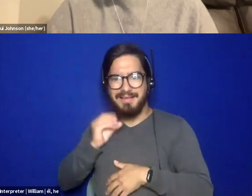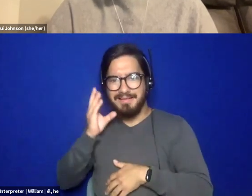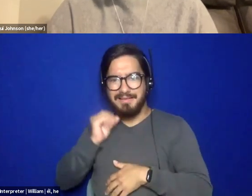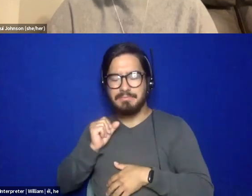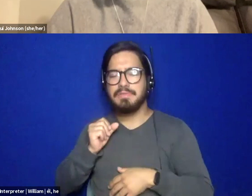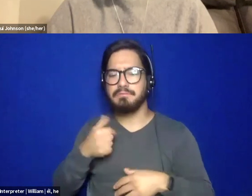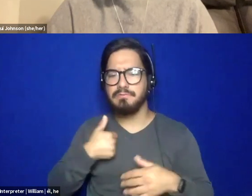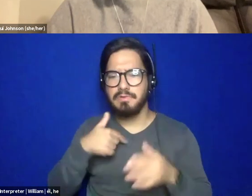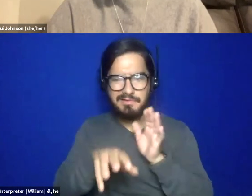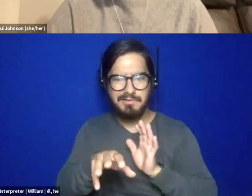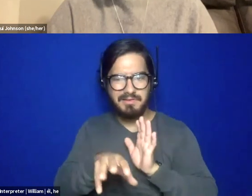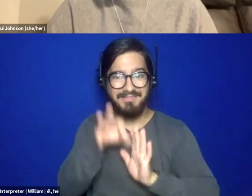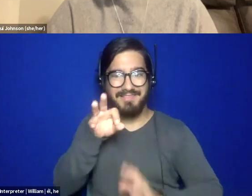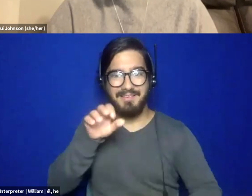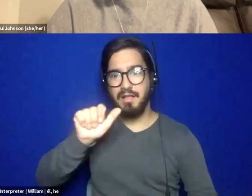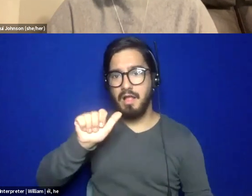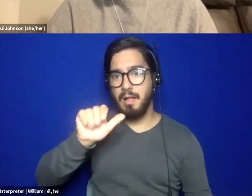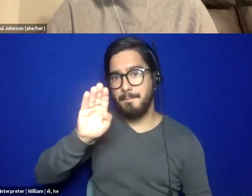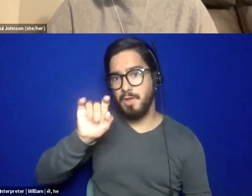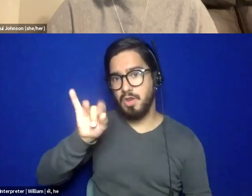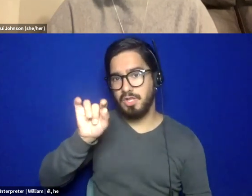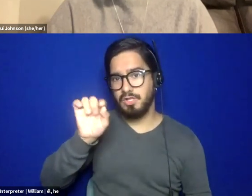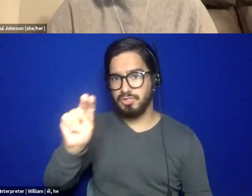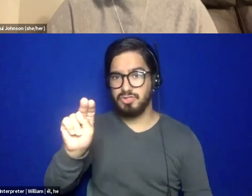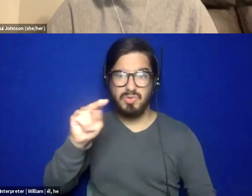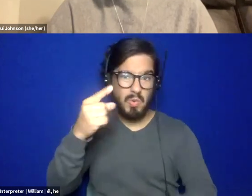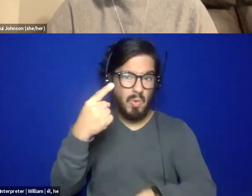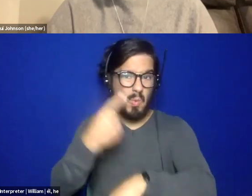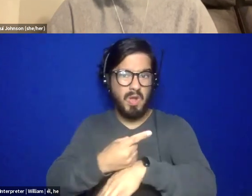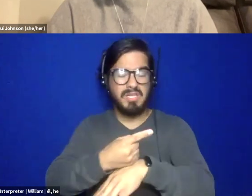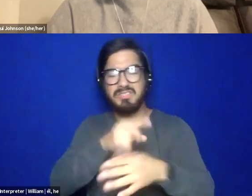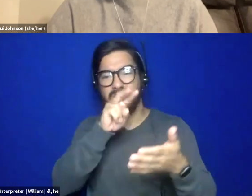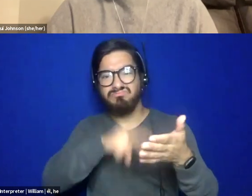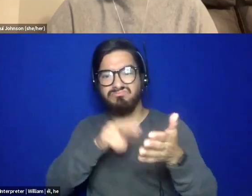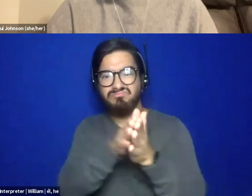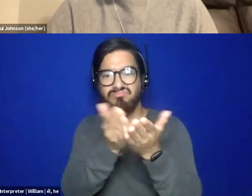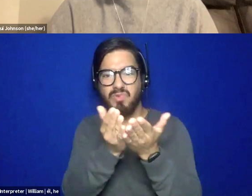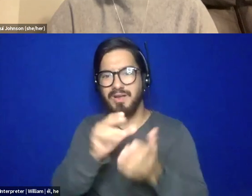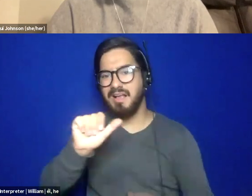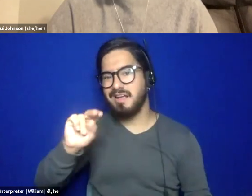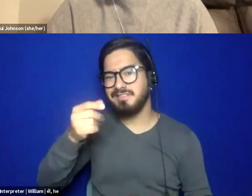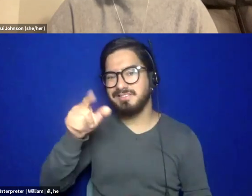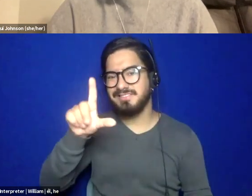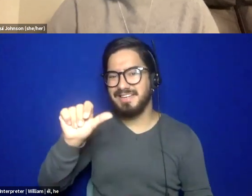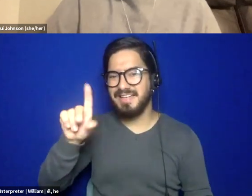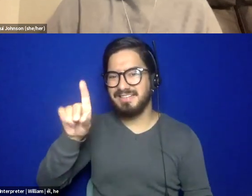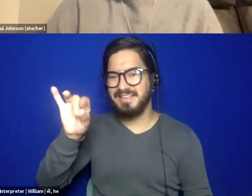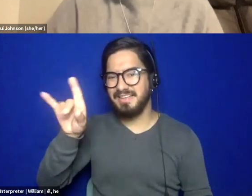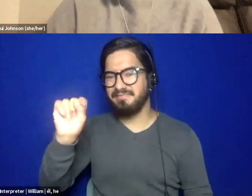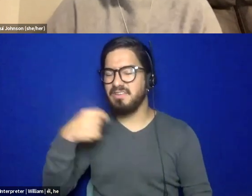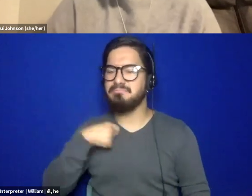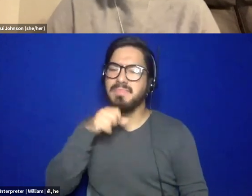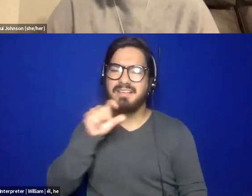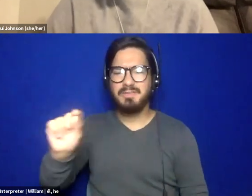found about abolition by reading, uh, Angela Davis book one day in my twenties. And I was like, well, this makes sense. And then over